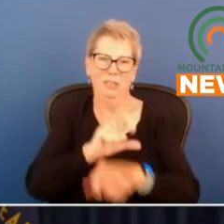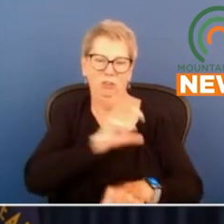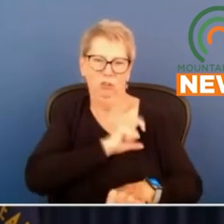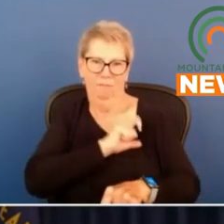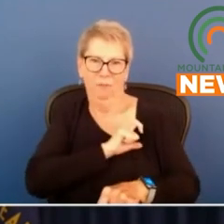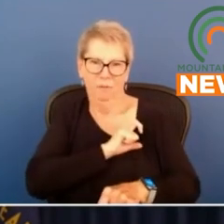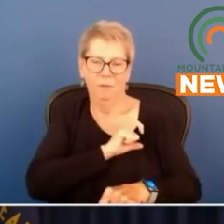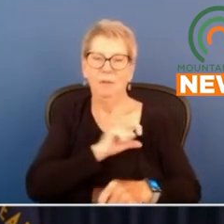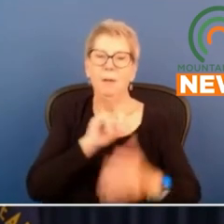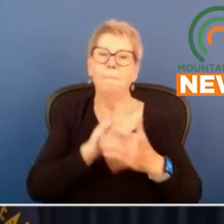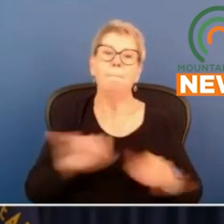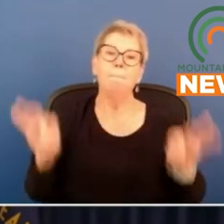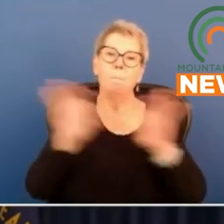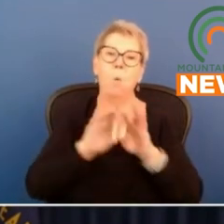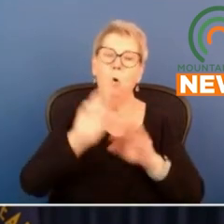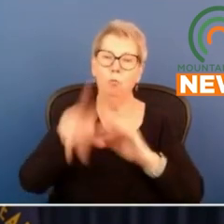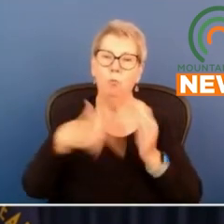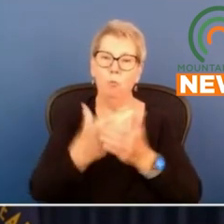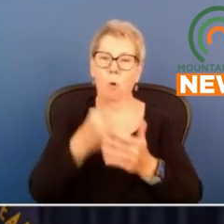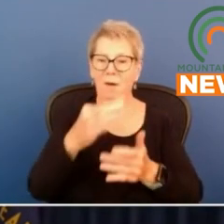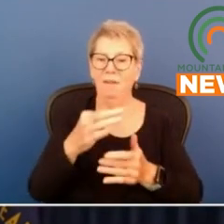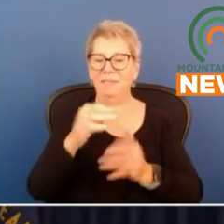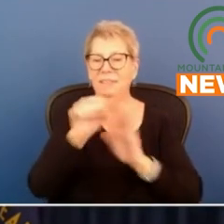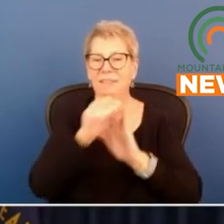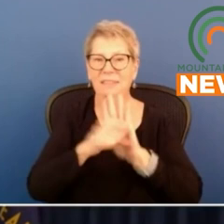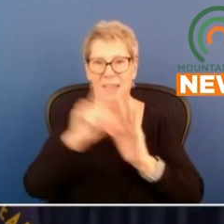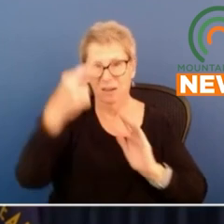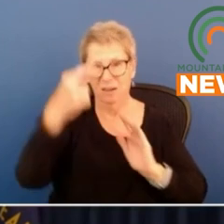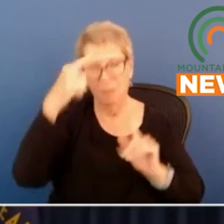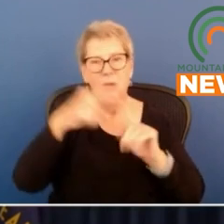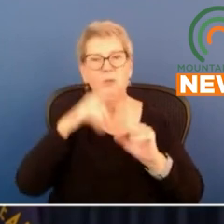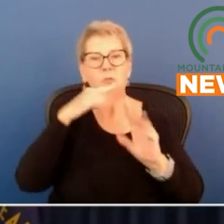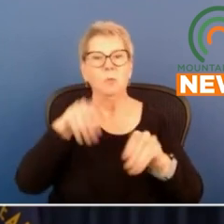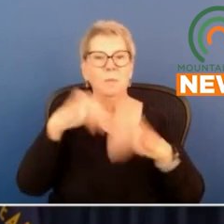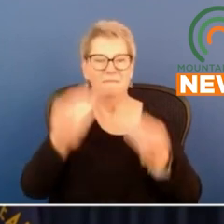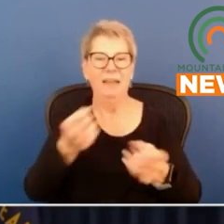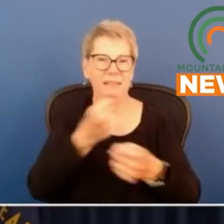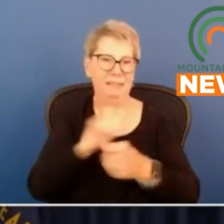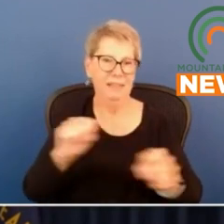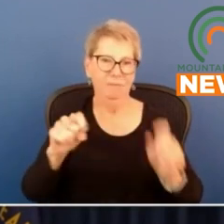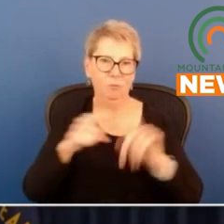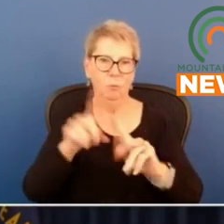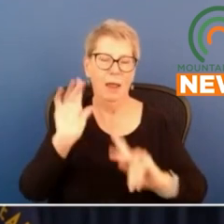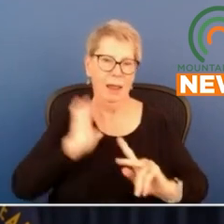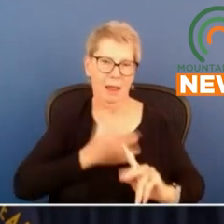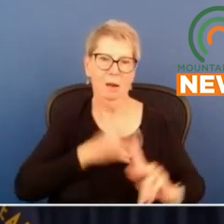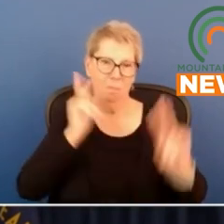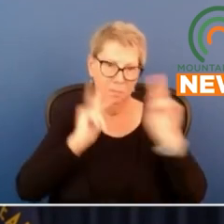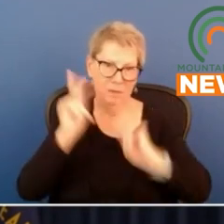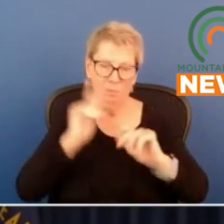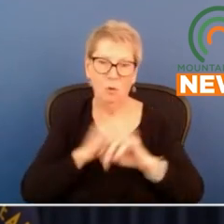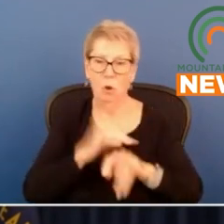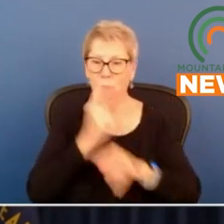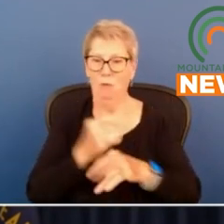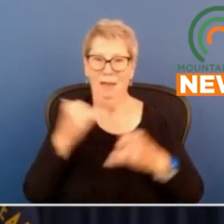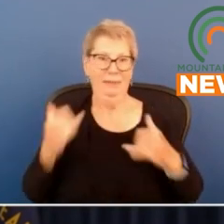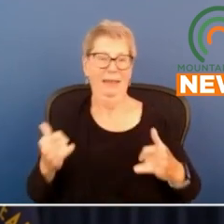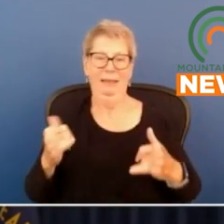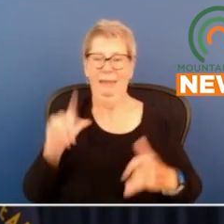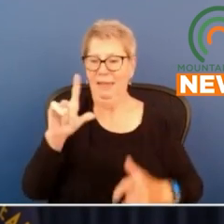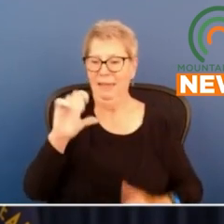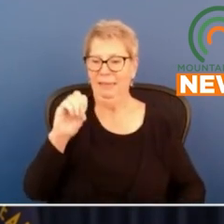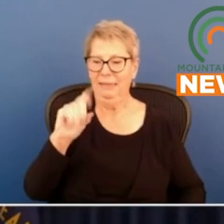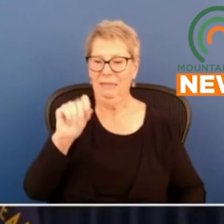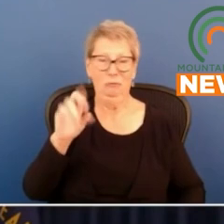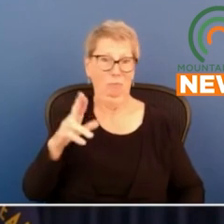important roles of state government is to provide safety to to our people and right now Letcher County doesn't